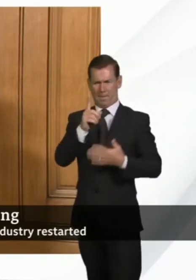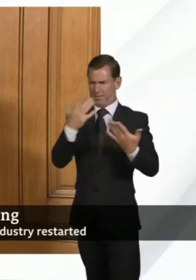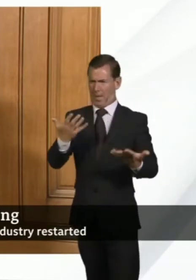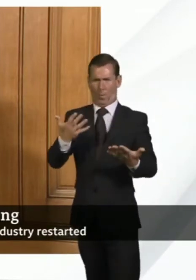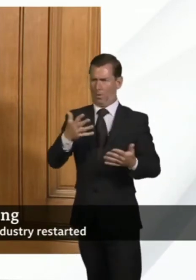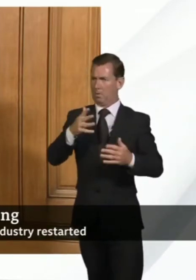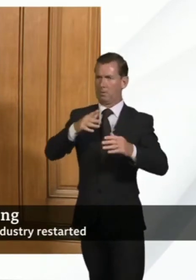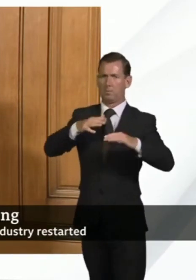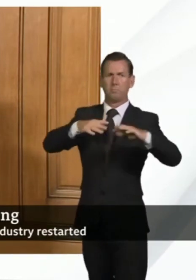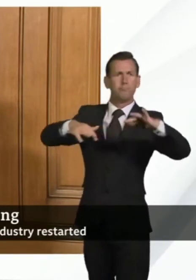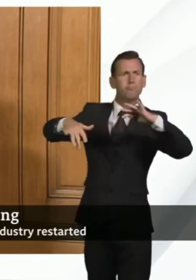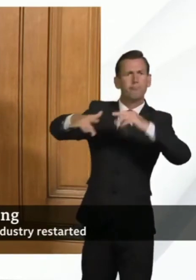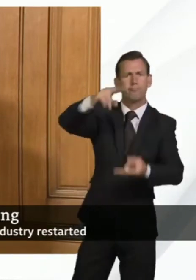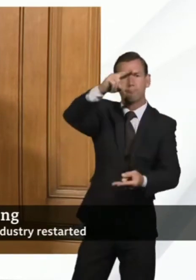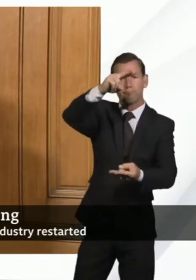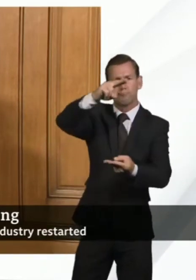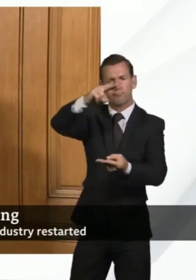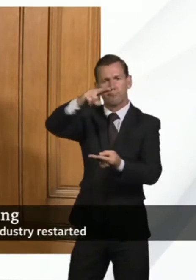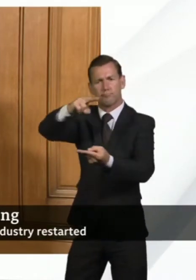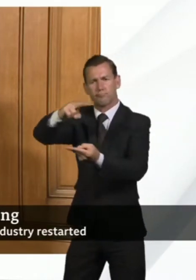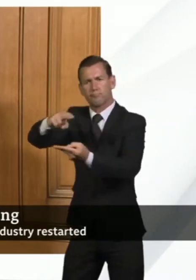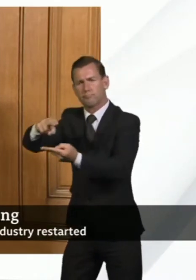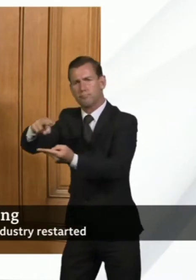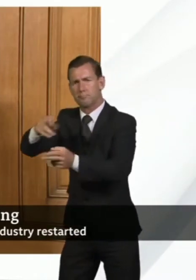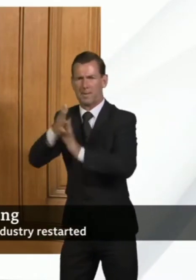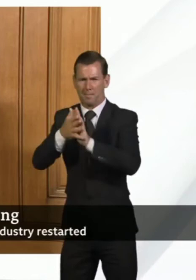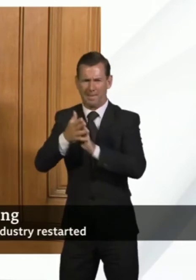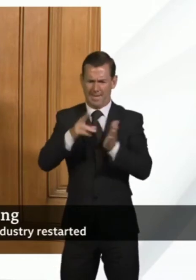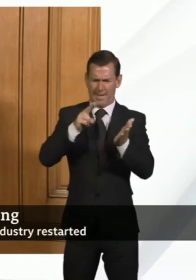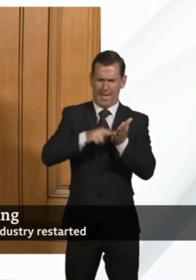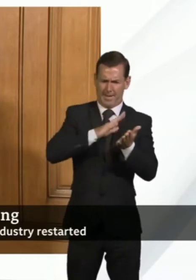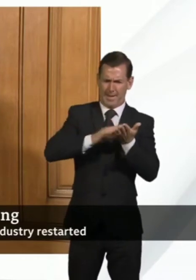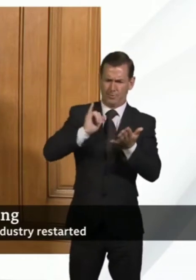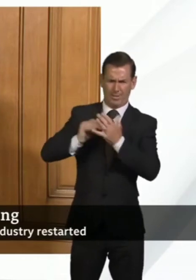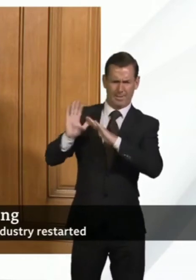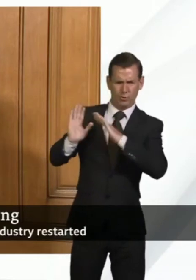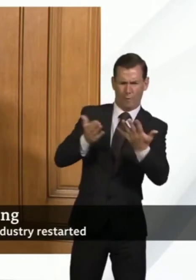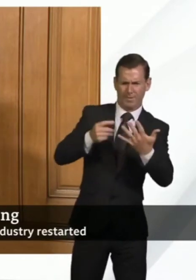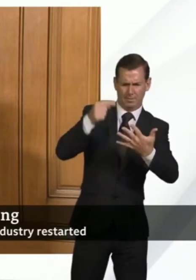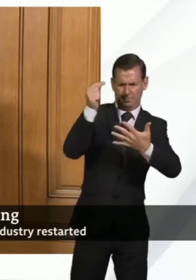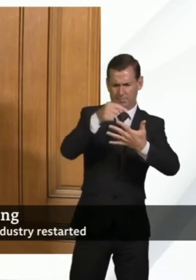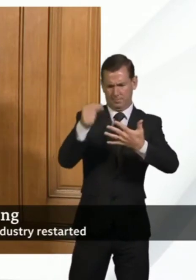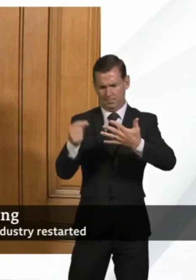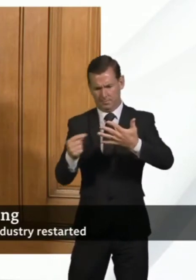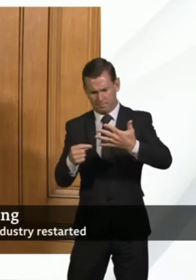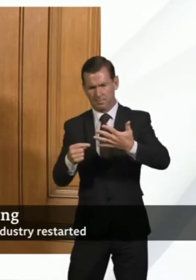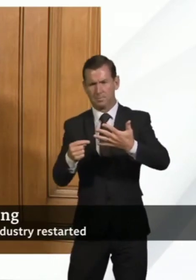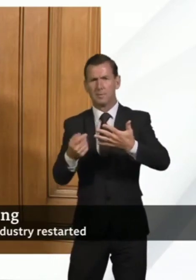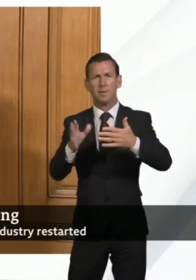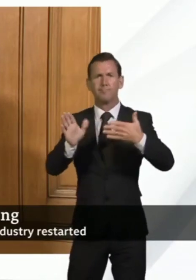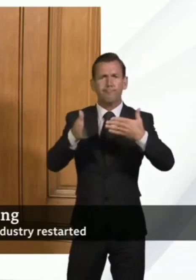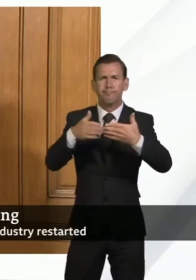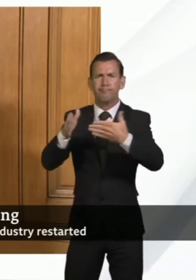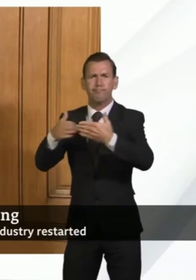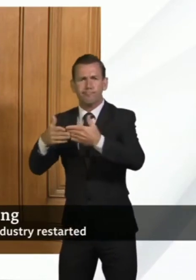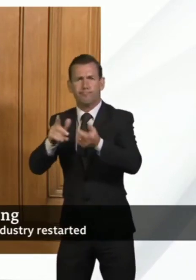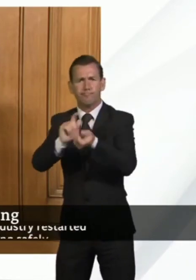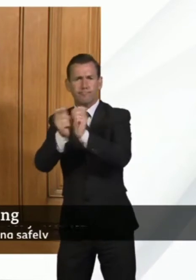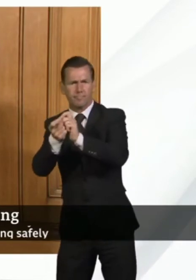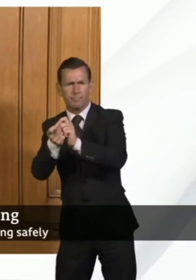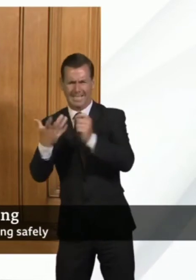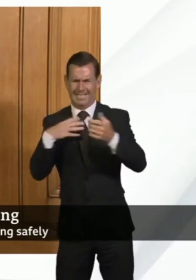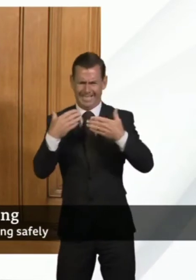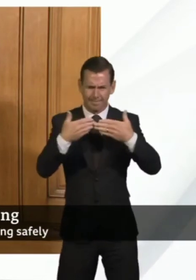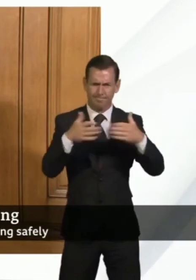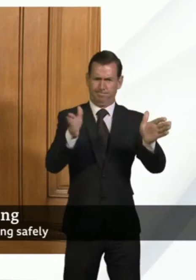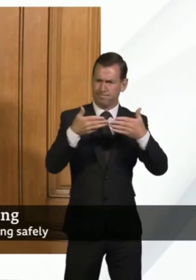in a position, as the Secretary of State says, to start to build up those NHS services where we've had to redeploy staff and perhaps that we have